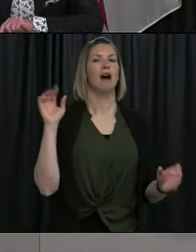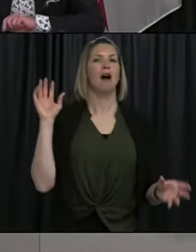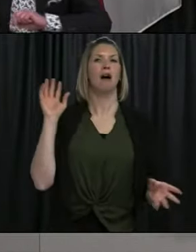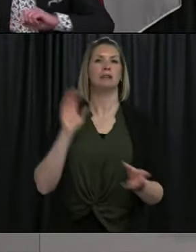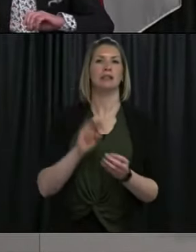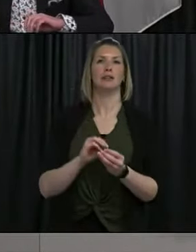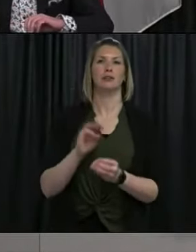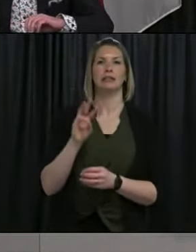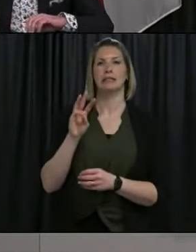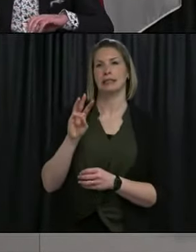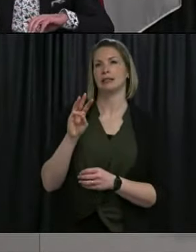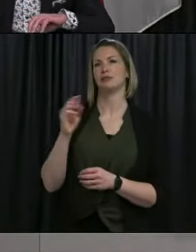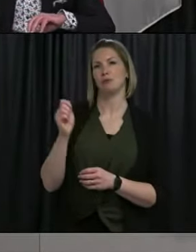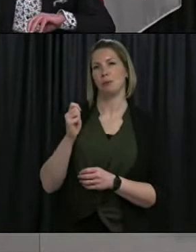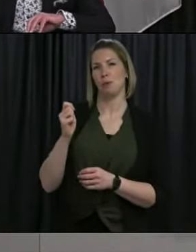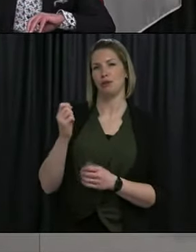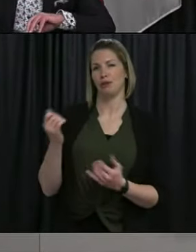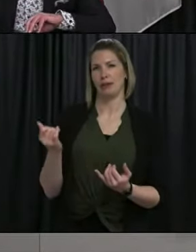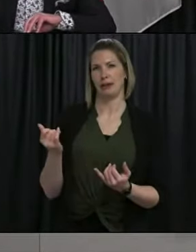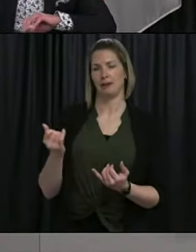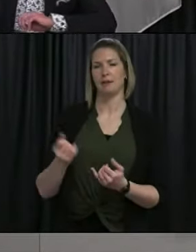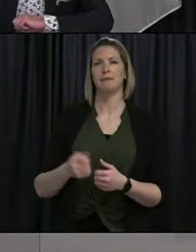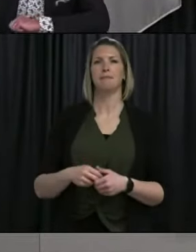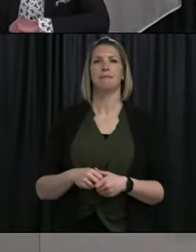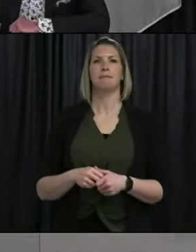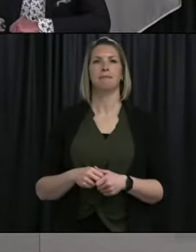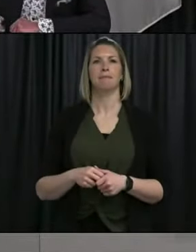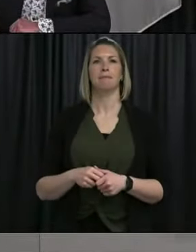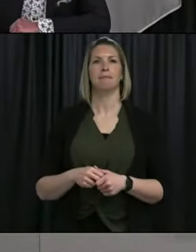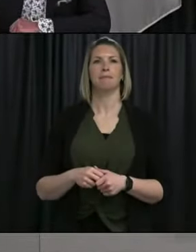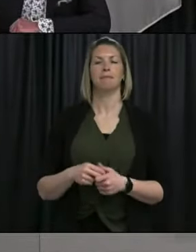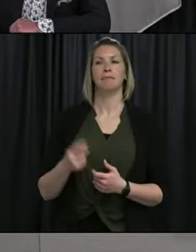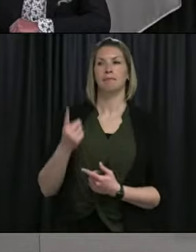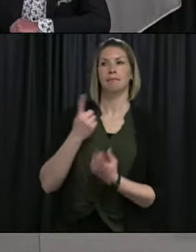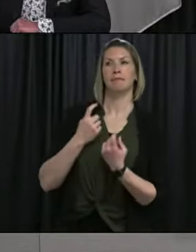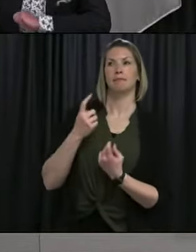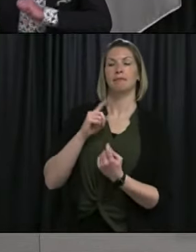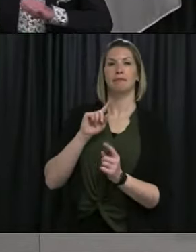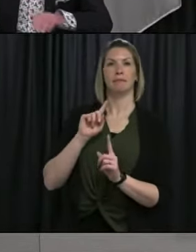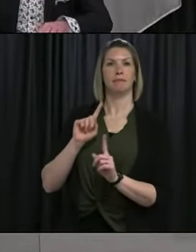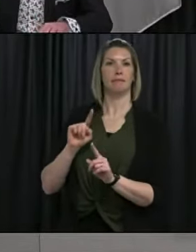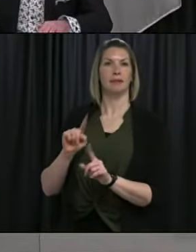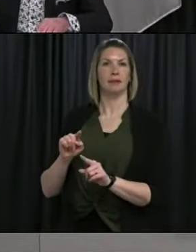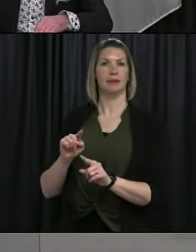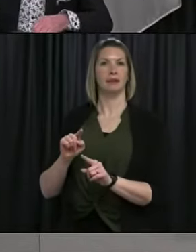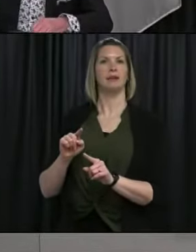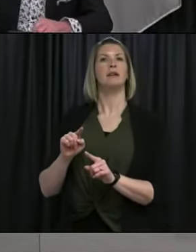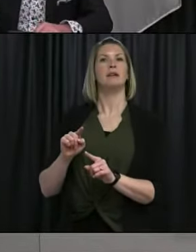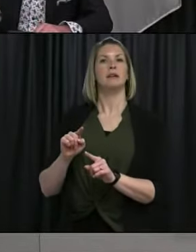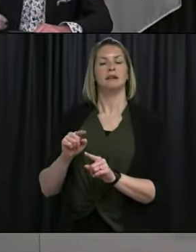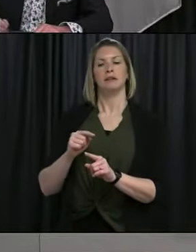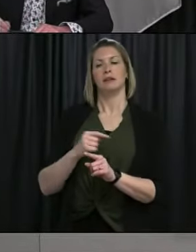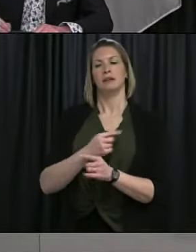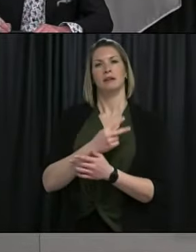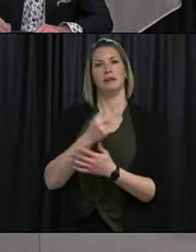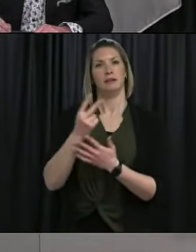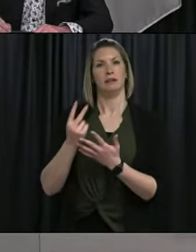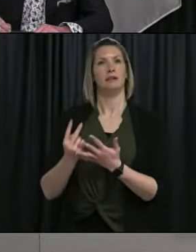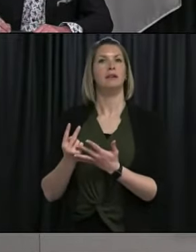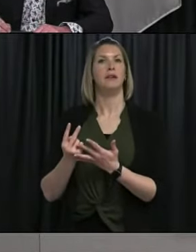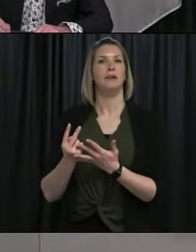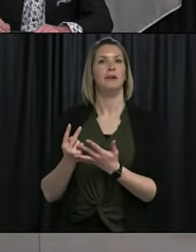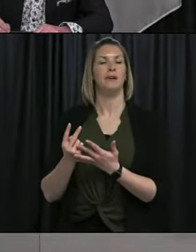six reporters registered for today's call. The question and answer session will be conducted in two rounds, where each reporter will have the opportunity